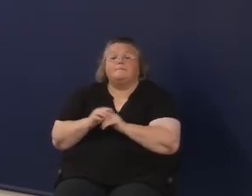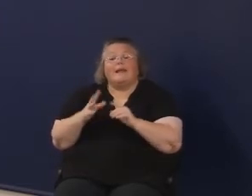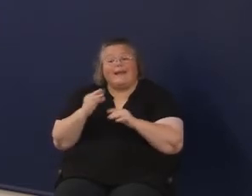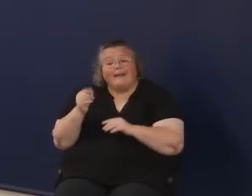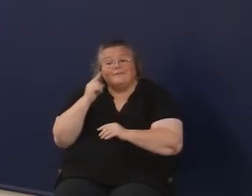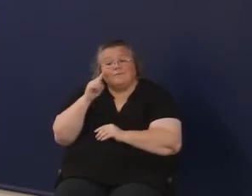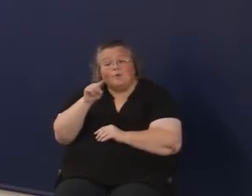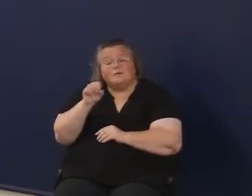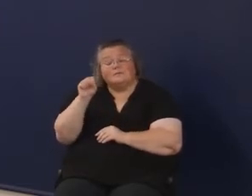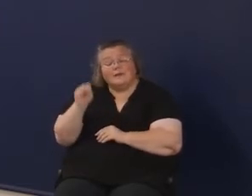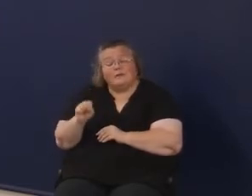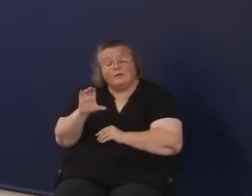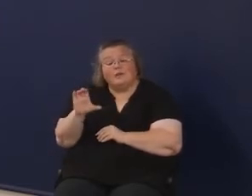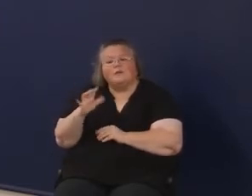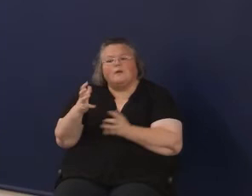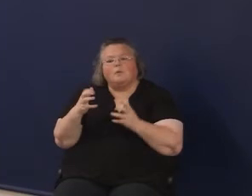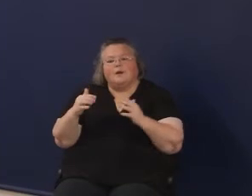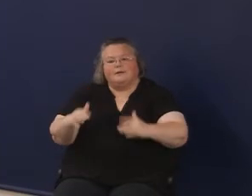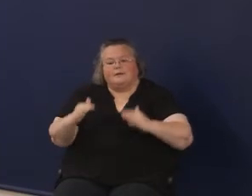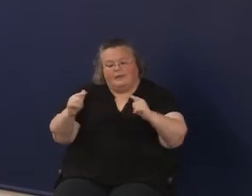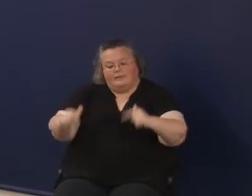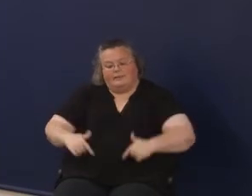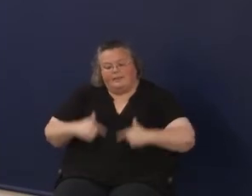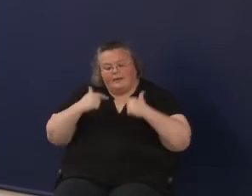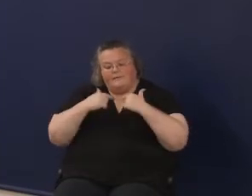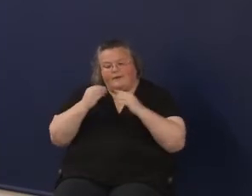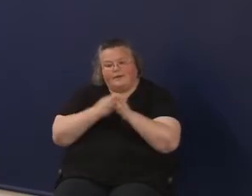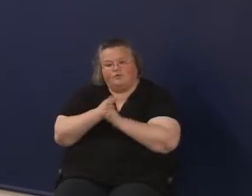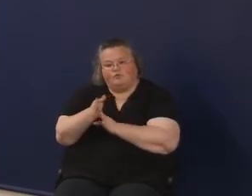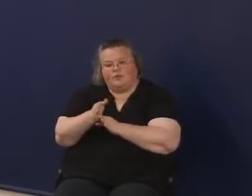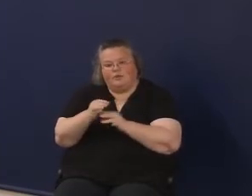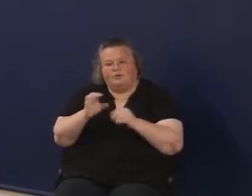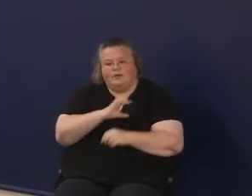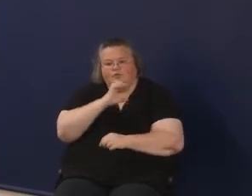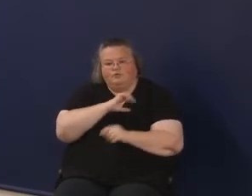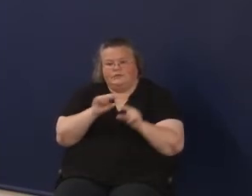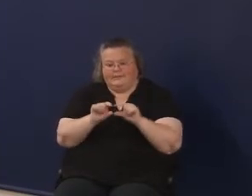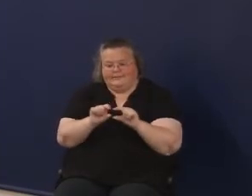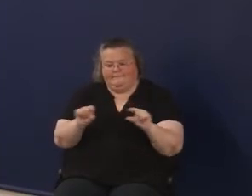was important to have life and career characteristics down at the bottom.